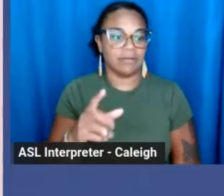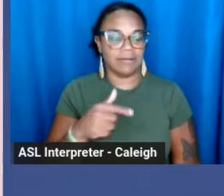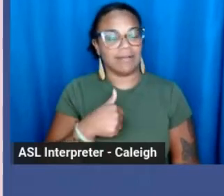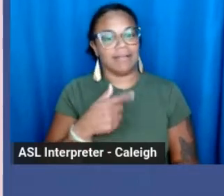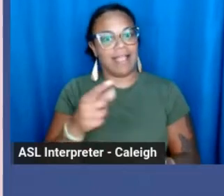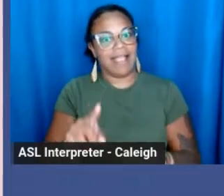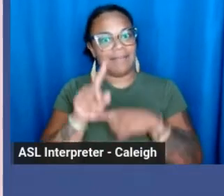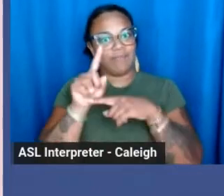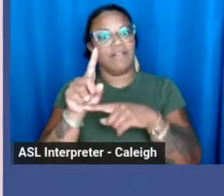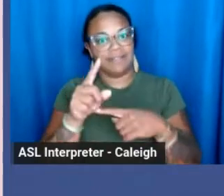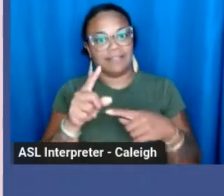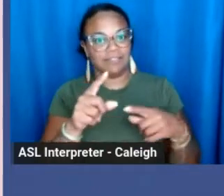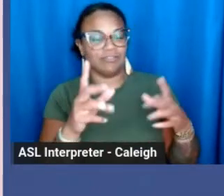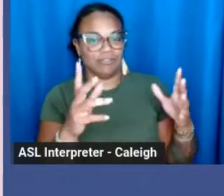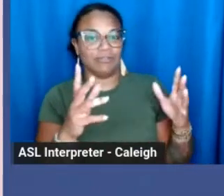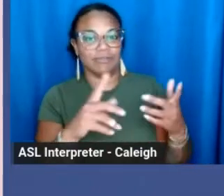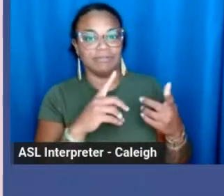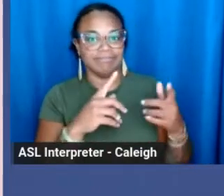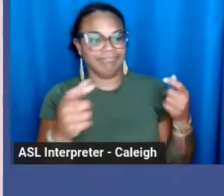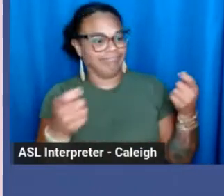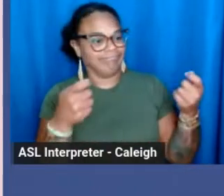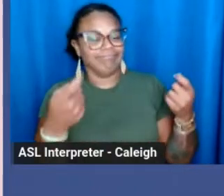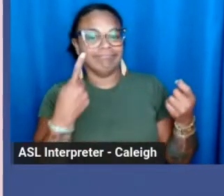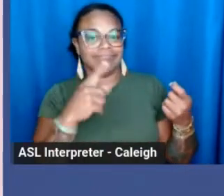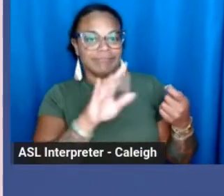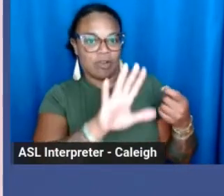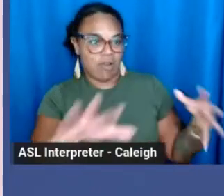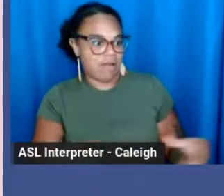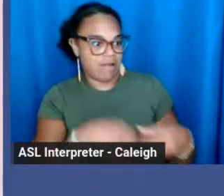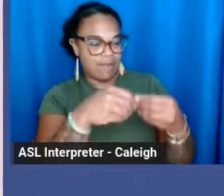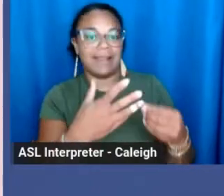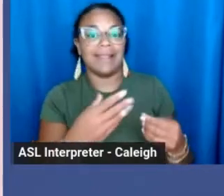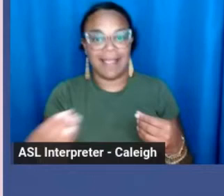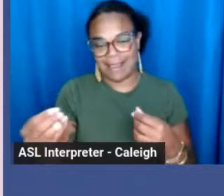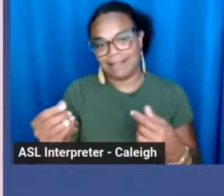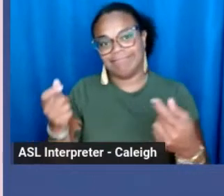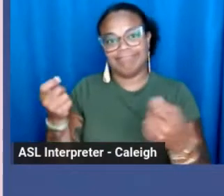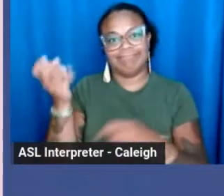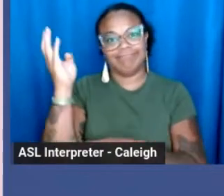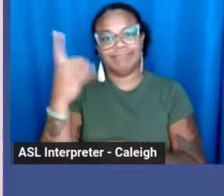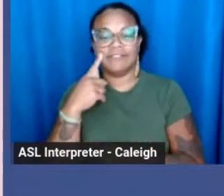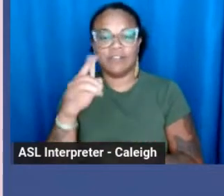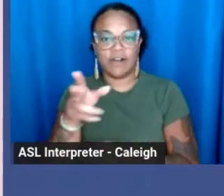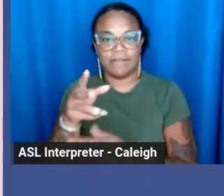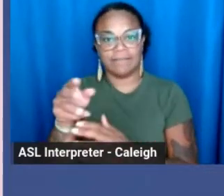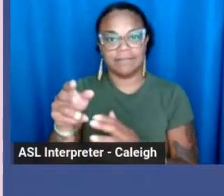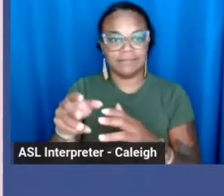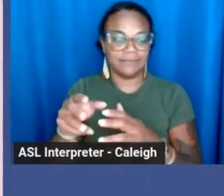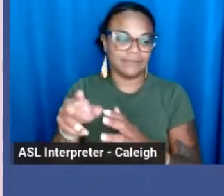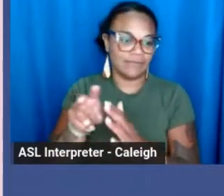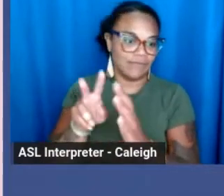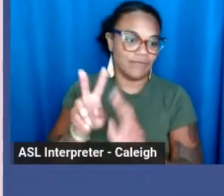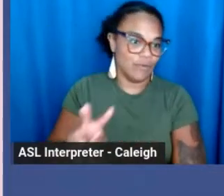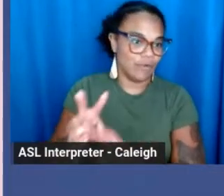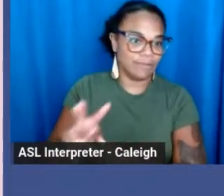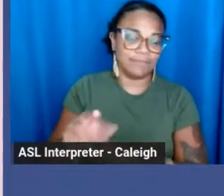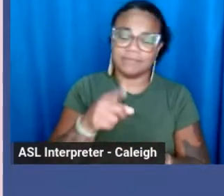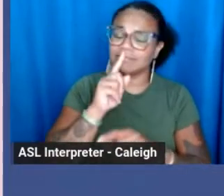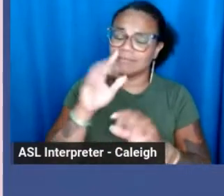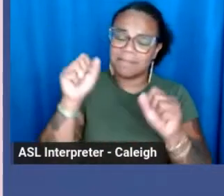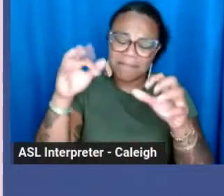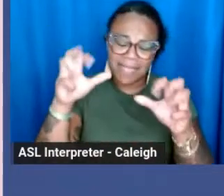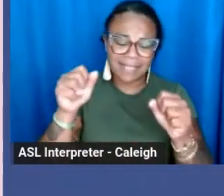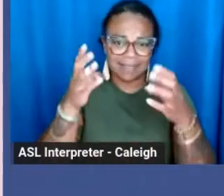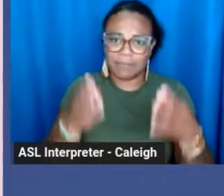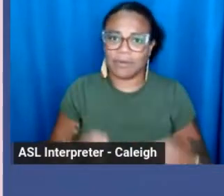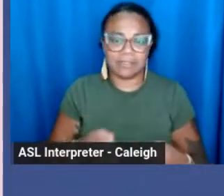officiating her funeral. Cecilia was an amazing person and a very true advocate